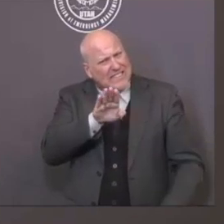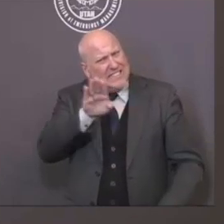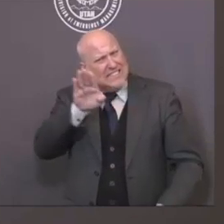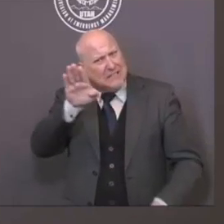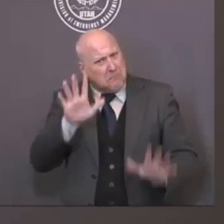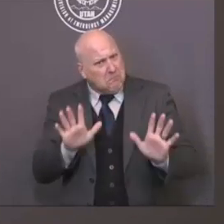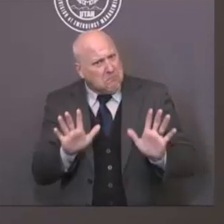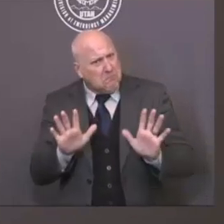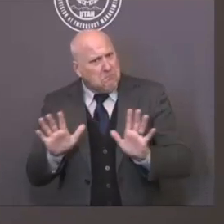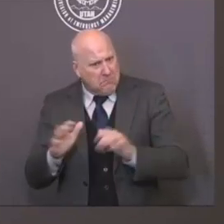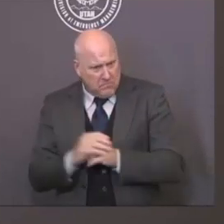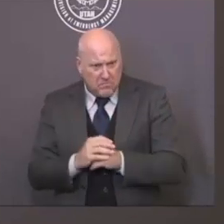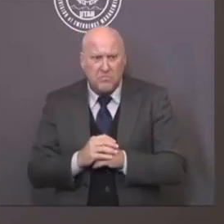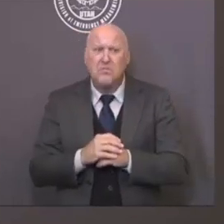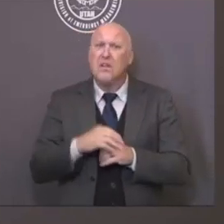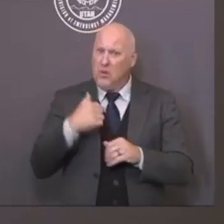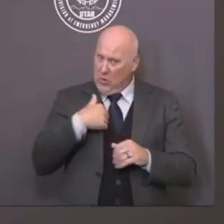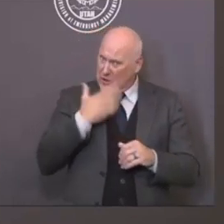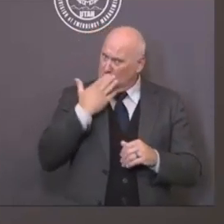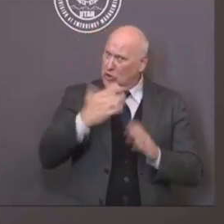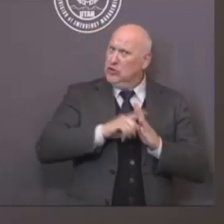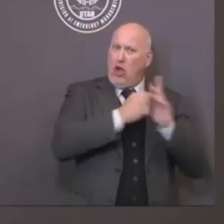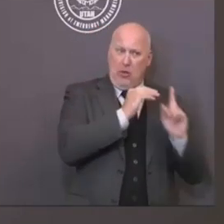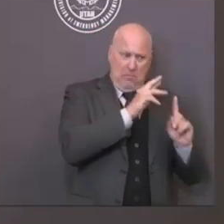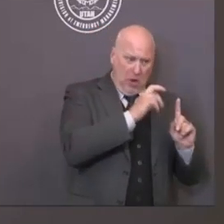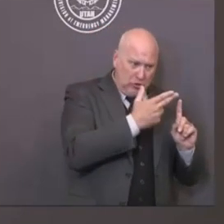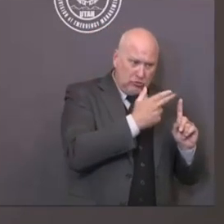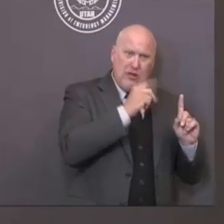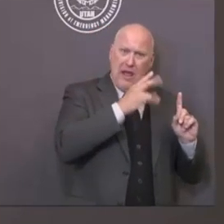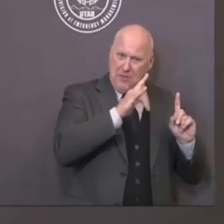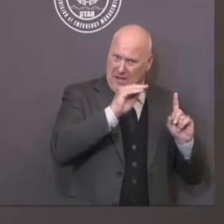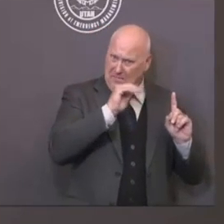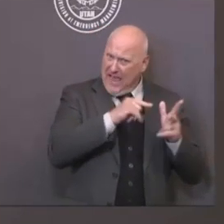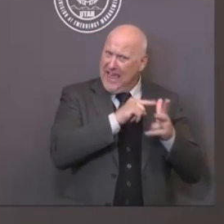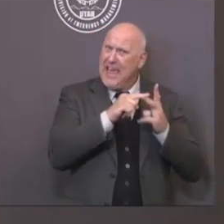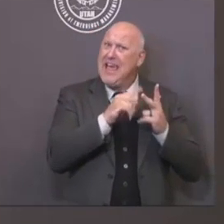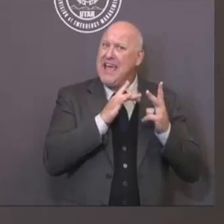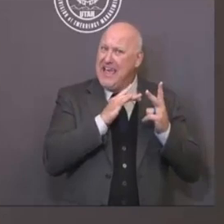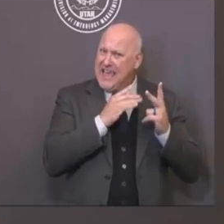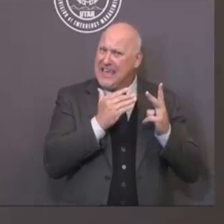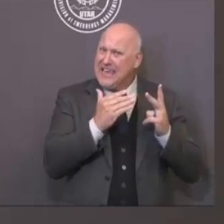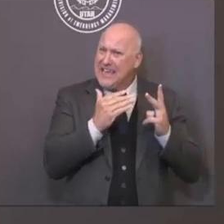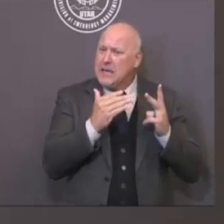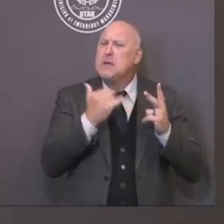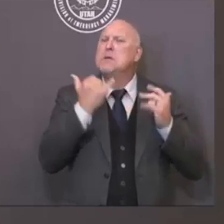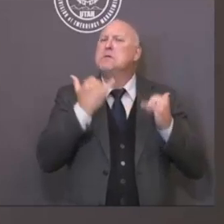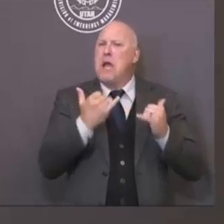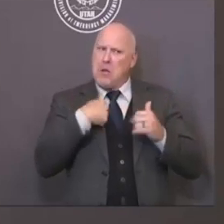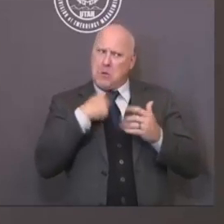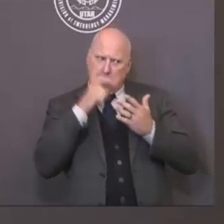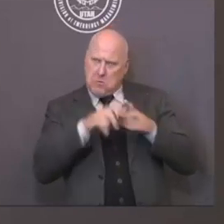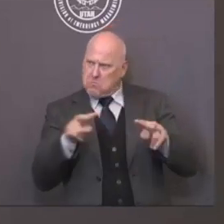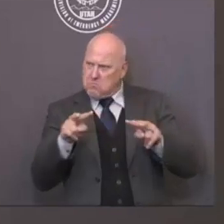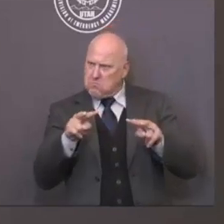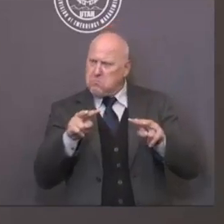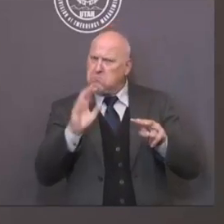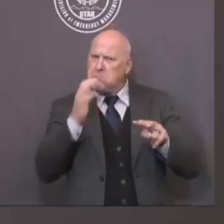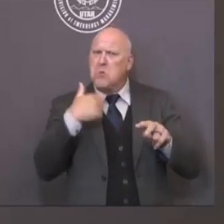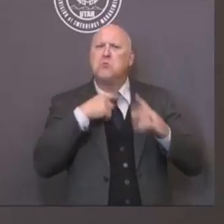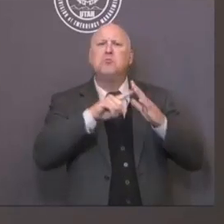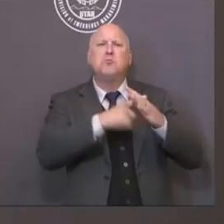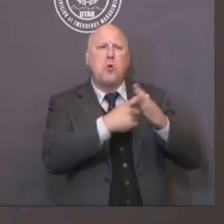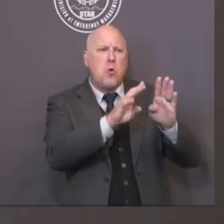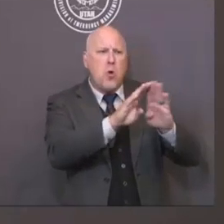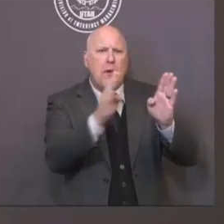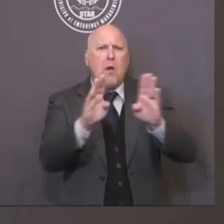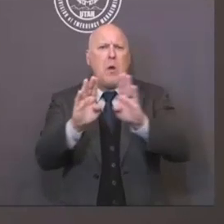And in so doing, we're able to, in fact, loosen restrictions and open up the economy. Now, I hasten to add,